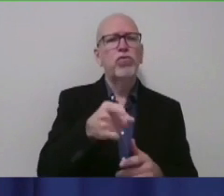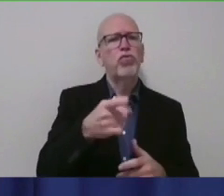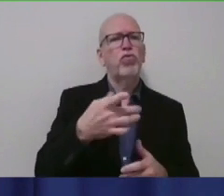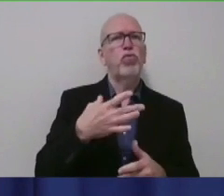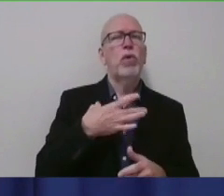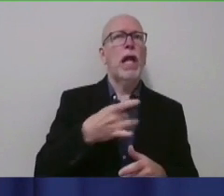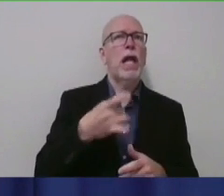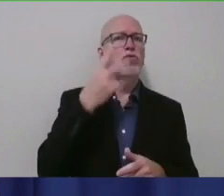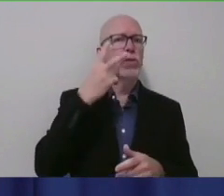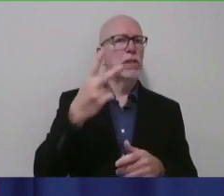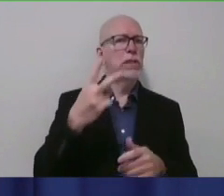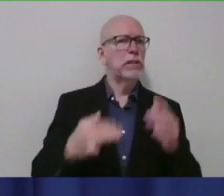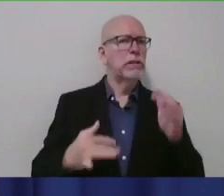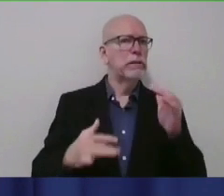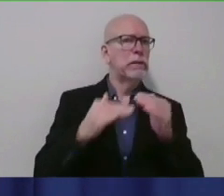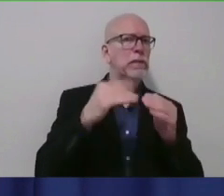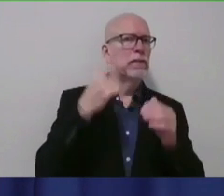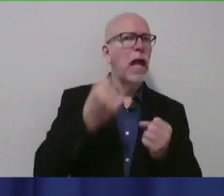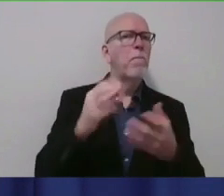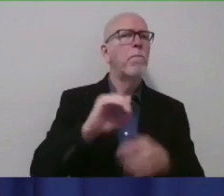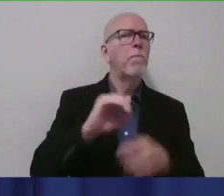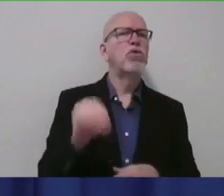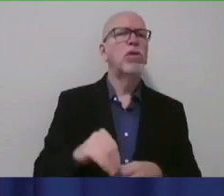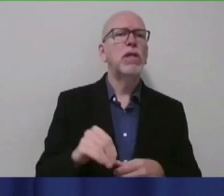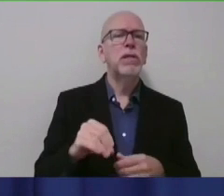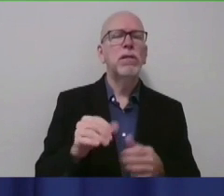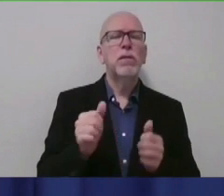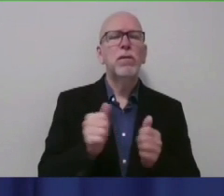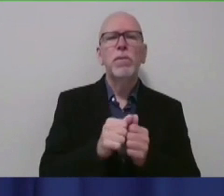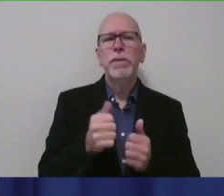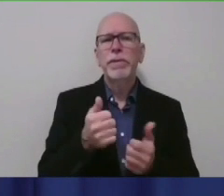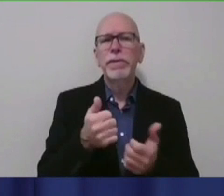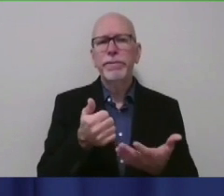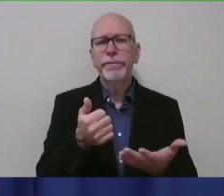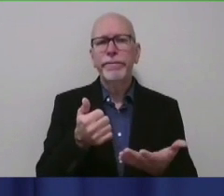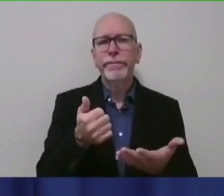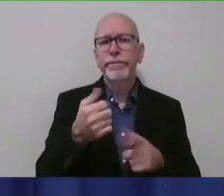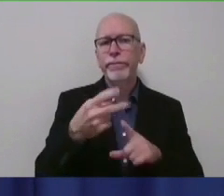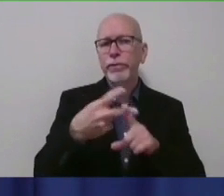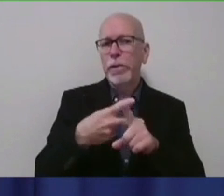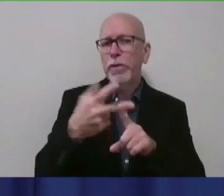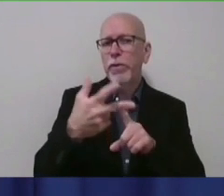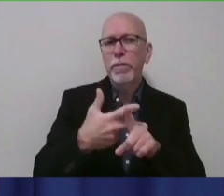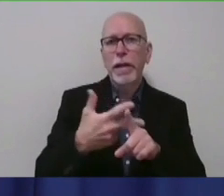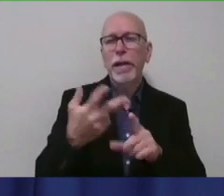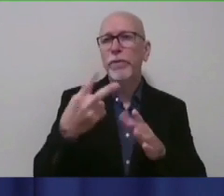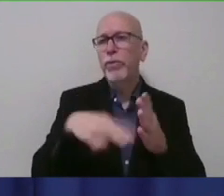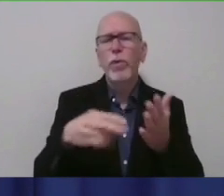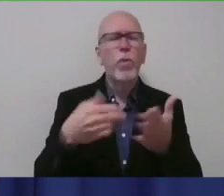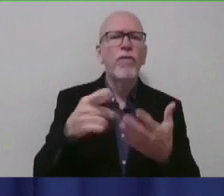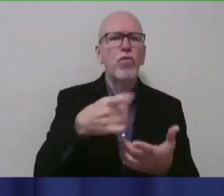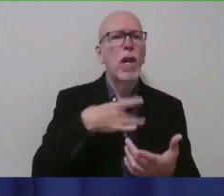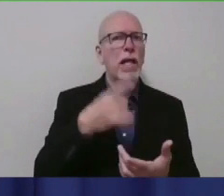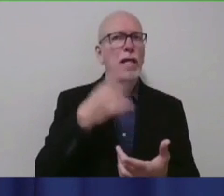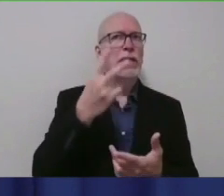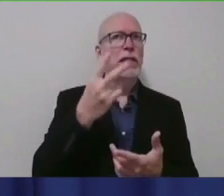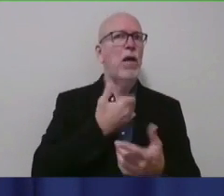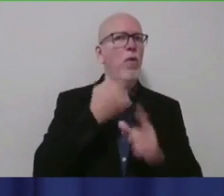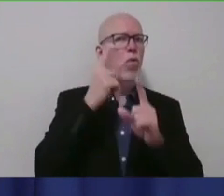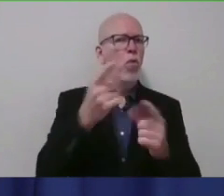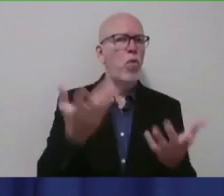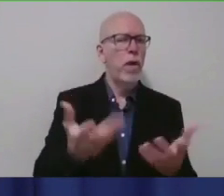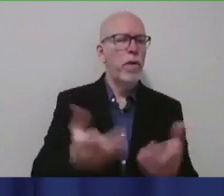in terms of a percentage with any kind of, you know, in two months, three months, two weeks, whatever you would like to define that as?